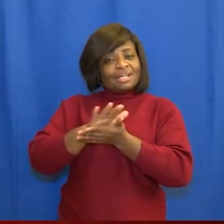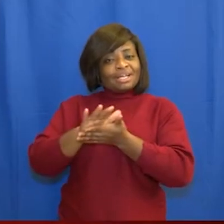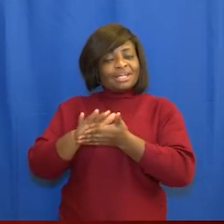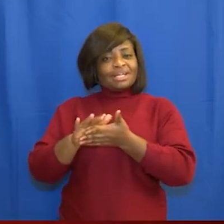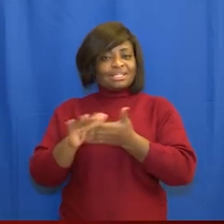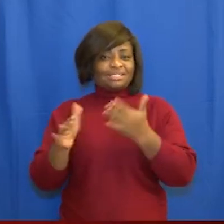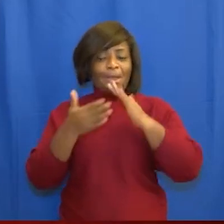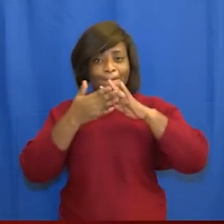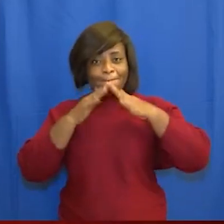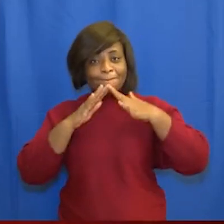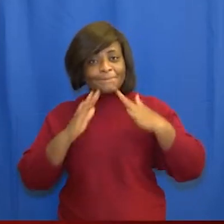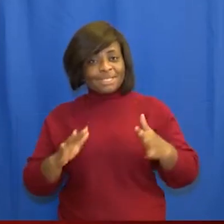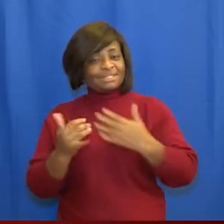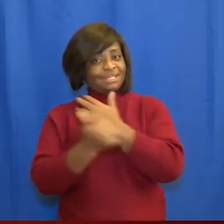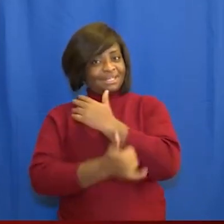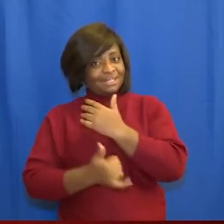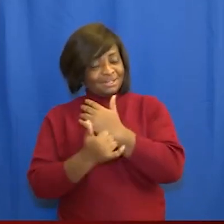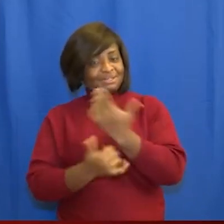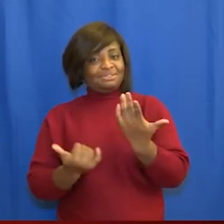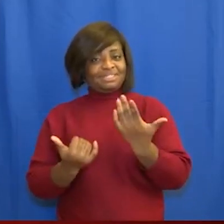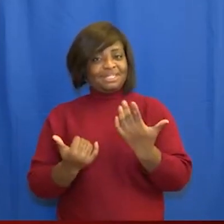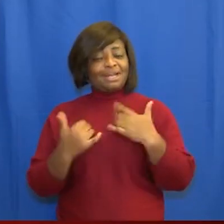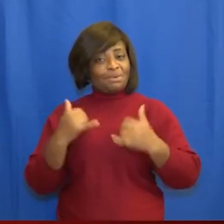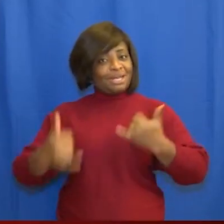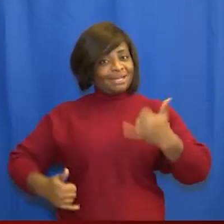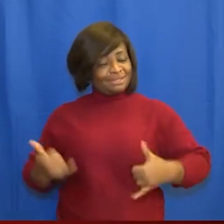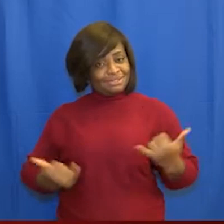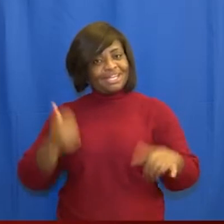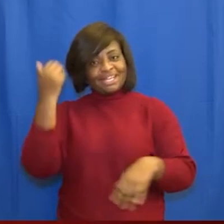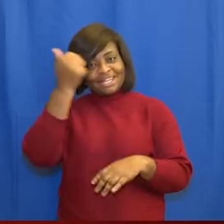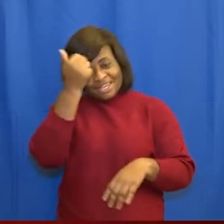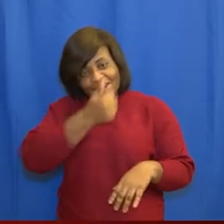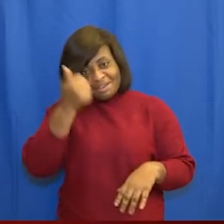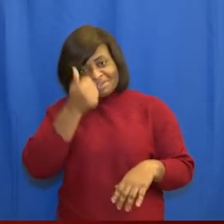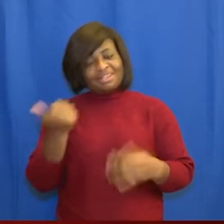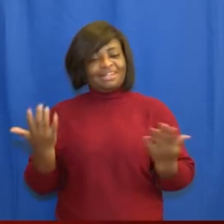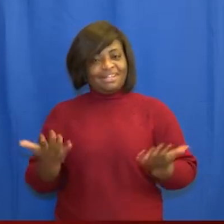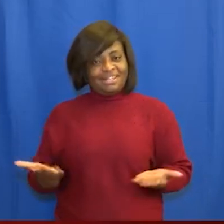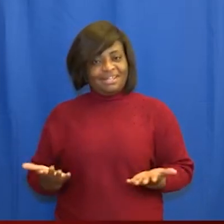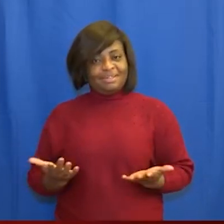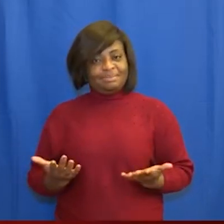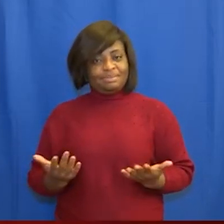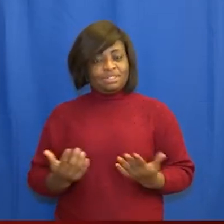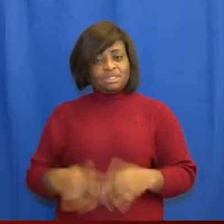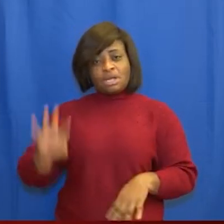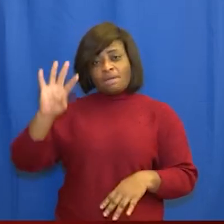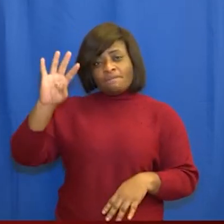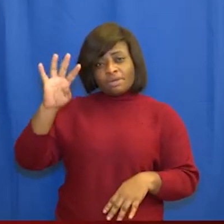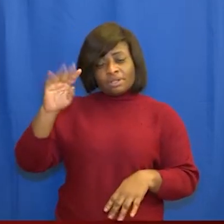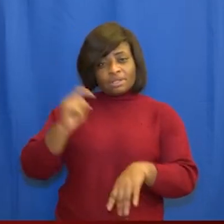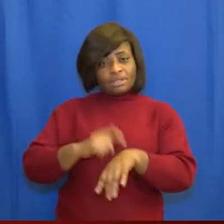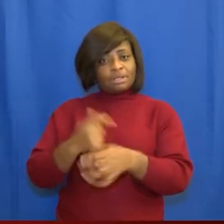a beacon of democracy peace and stability on the african continent in this fourth republic